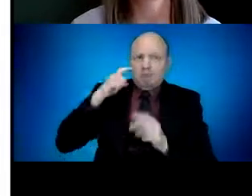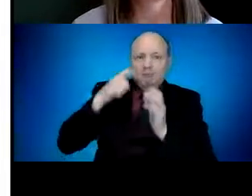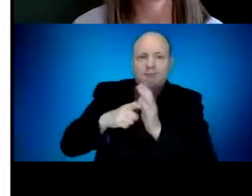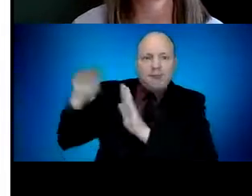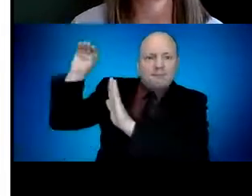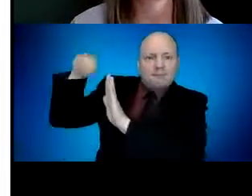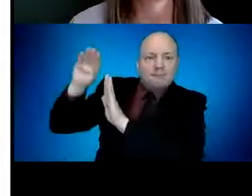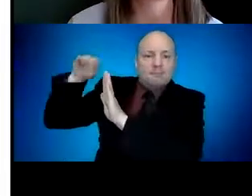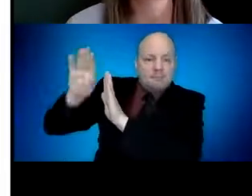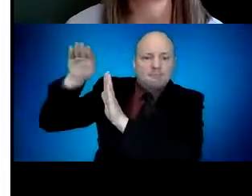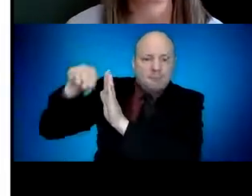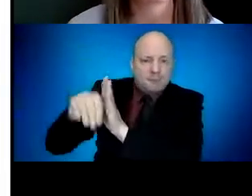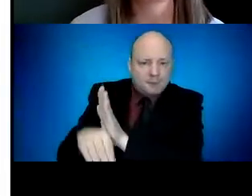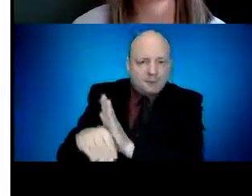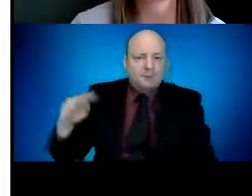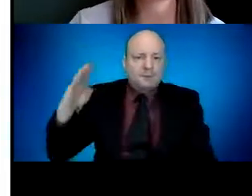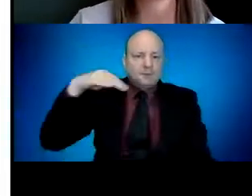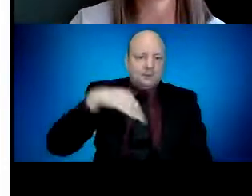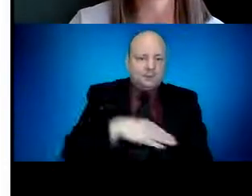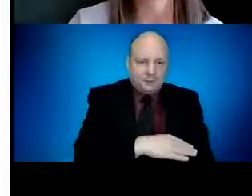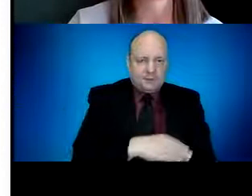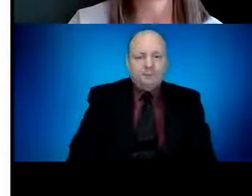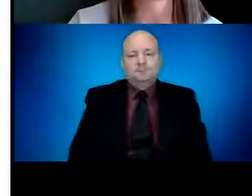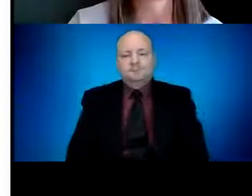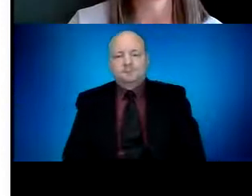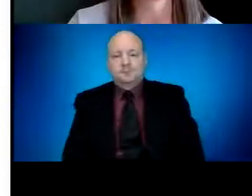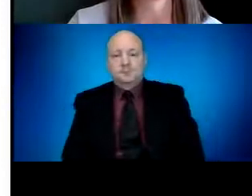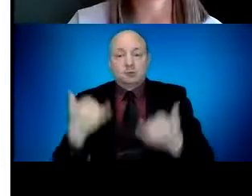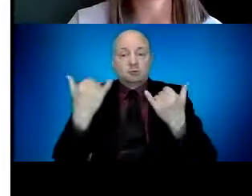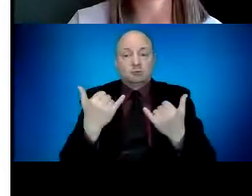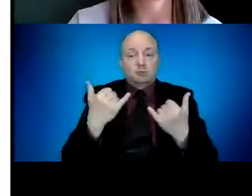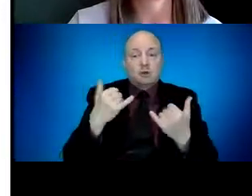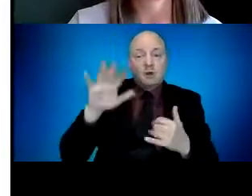approximately 95,000 tests the week of March 14th.